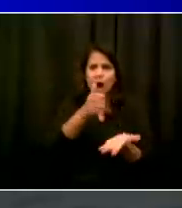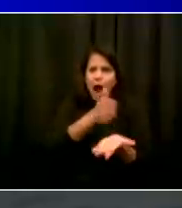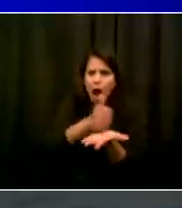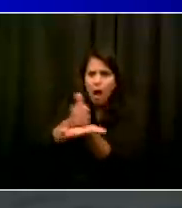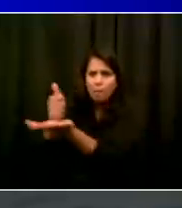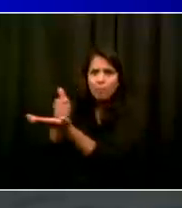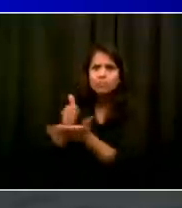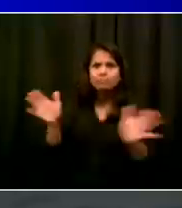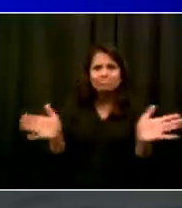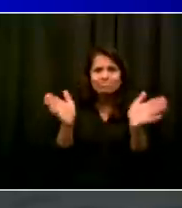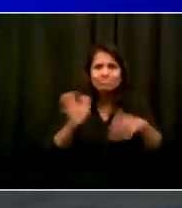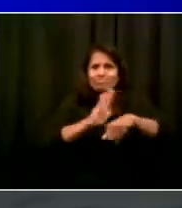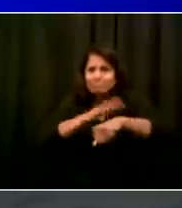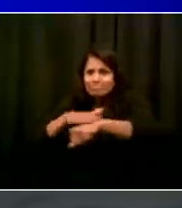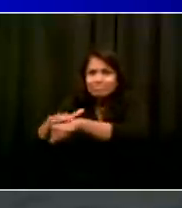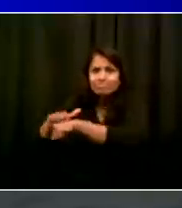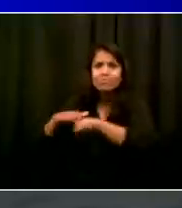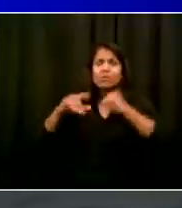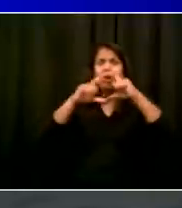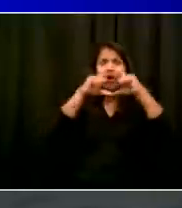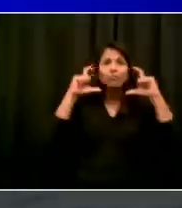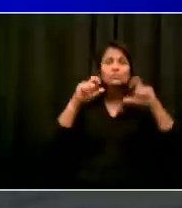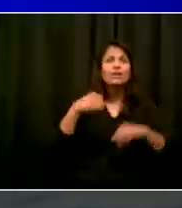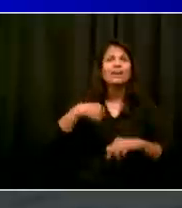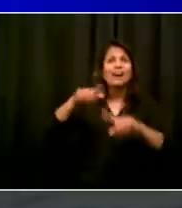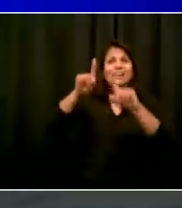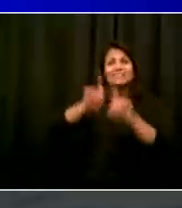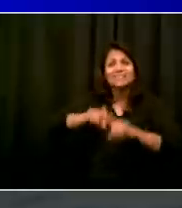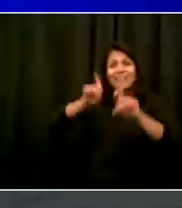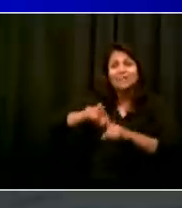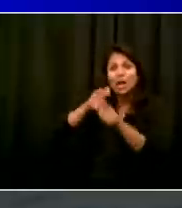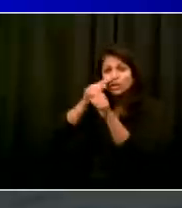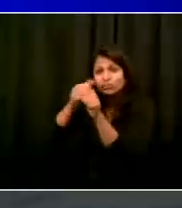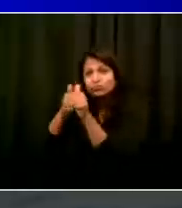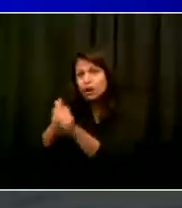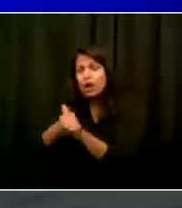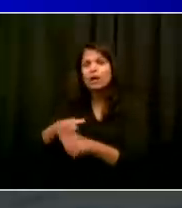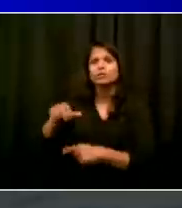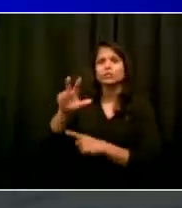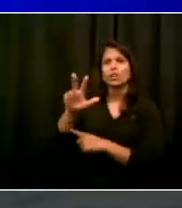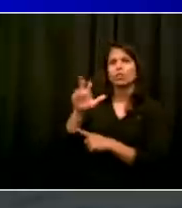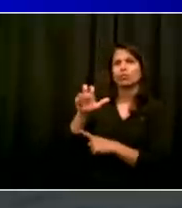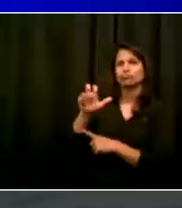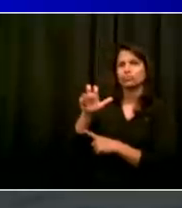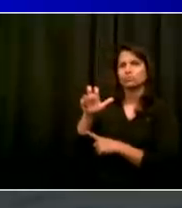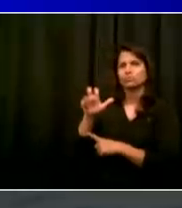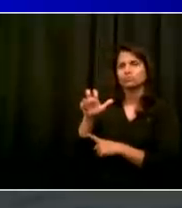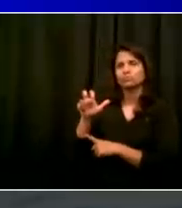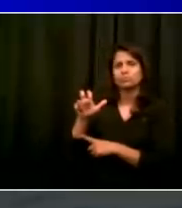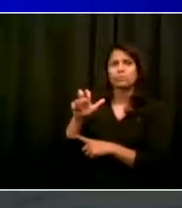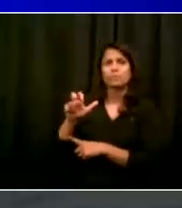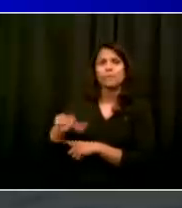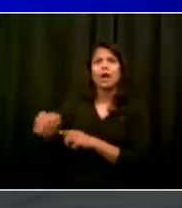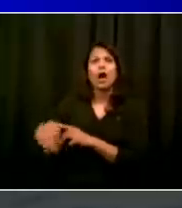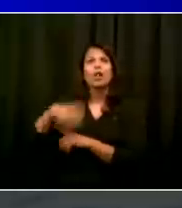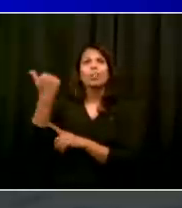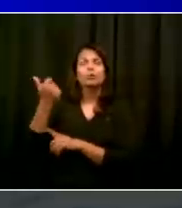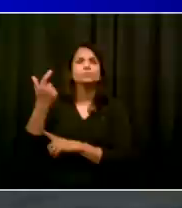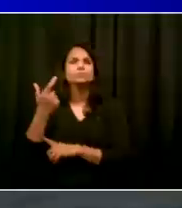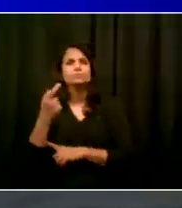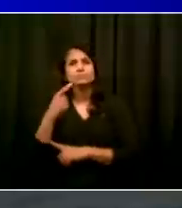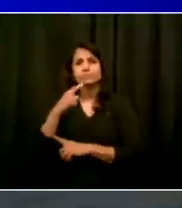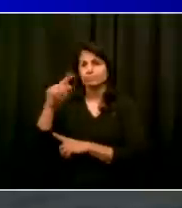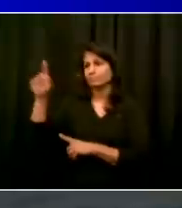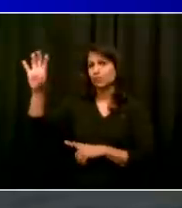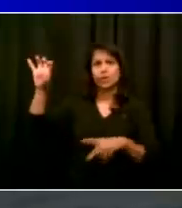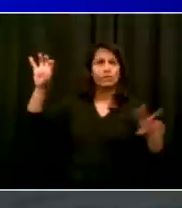Test and Trace Corps. So almost 1,000 city employees will be out in these target zip codes doing distribution